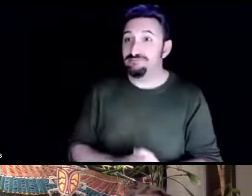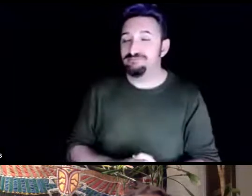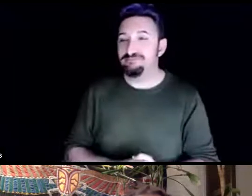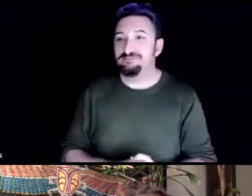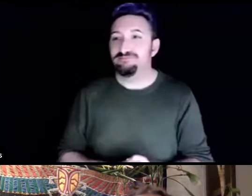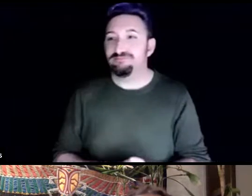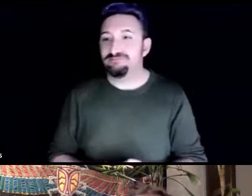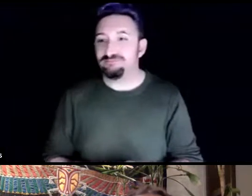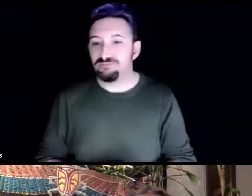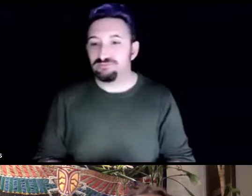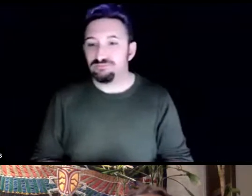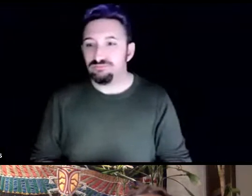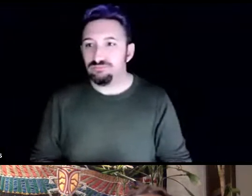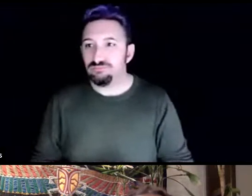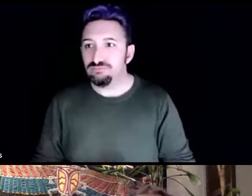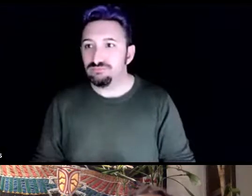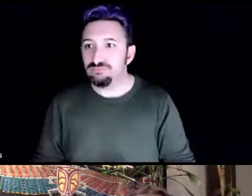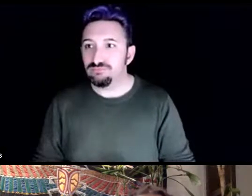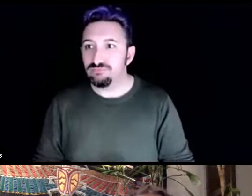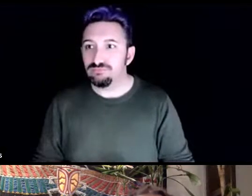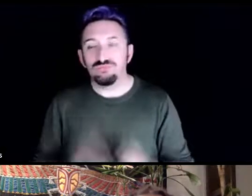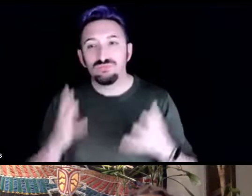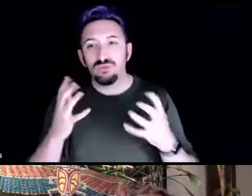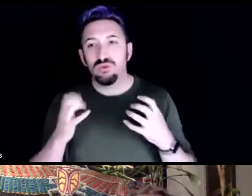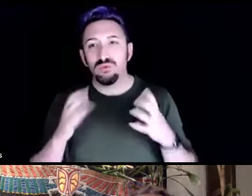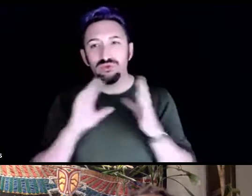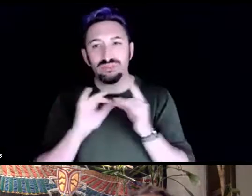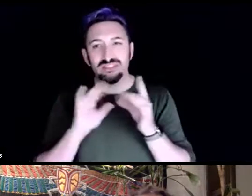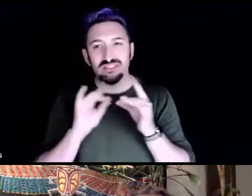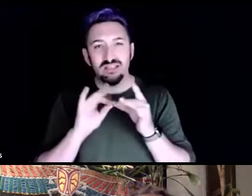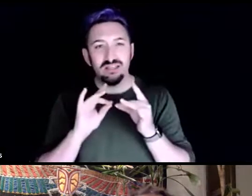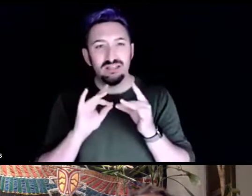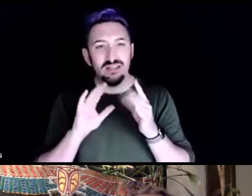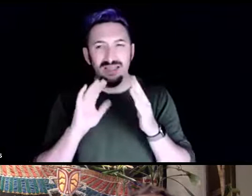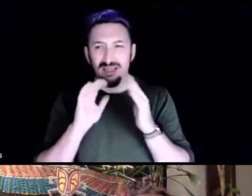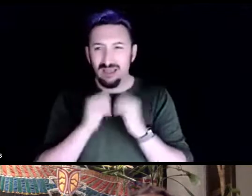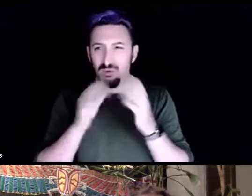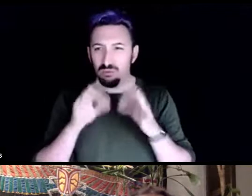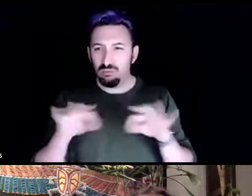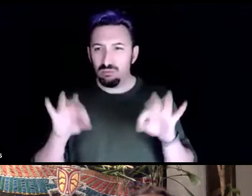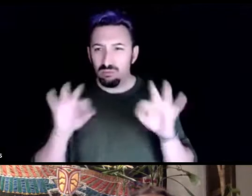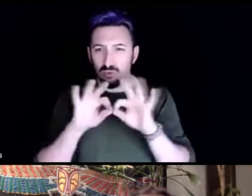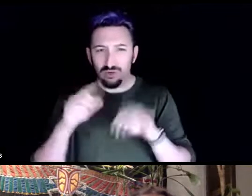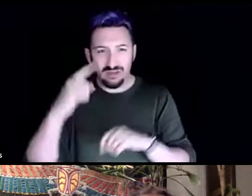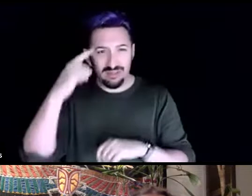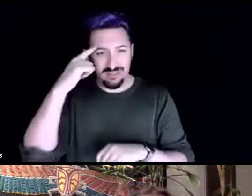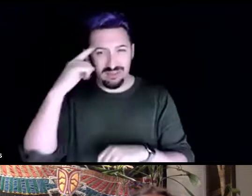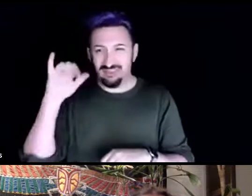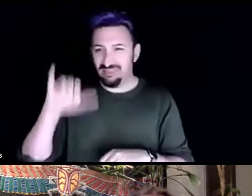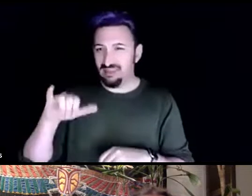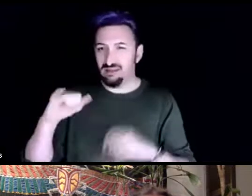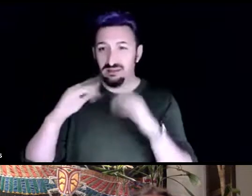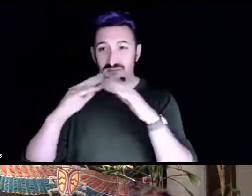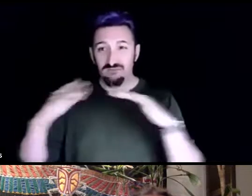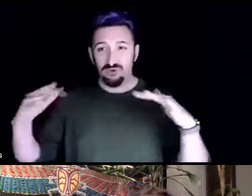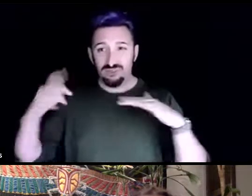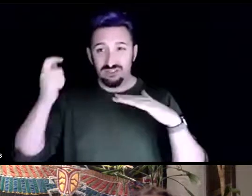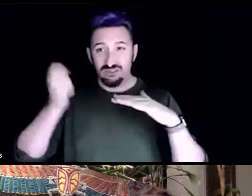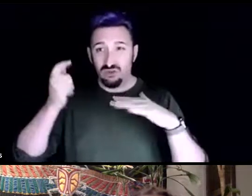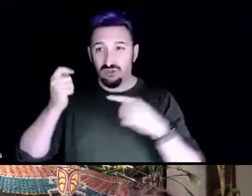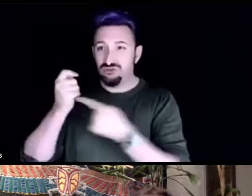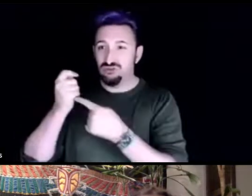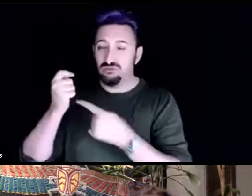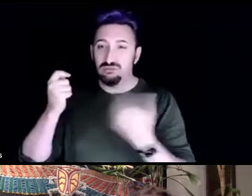i wanted to say um how important i think the diversity scholarships are um